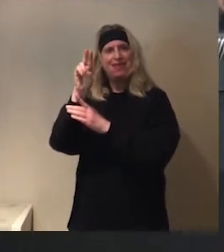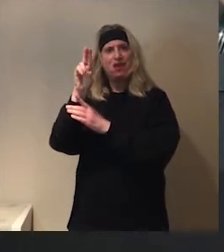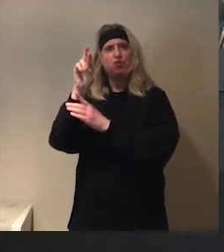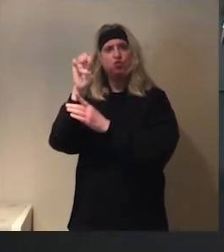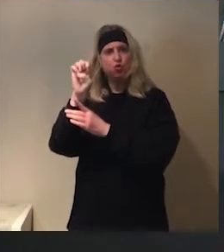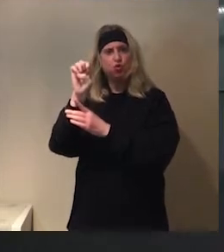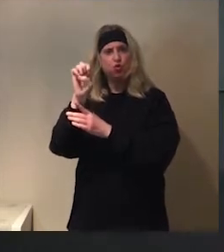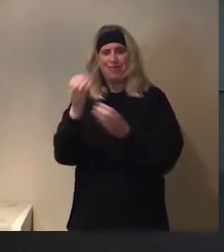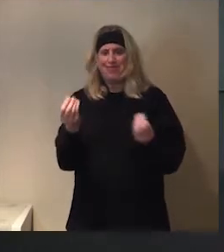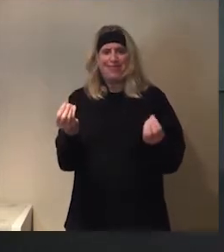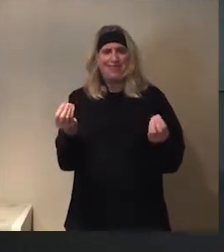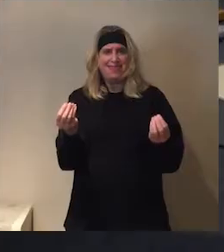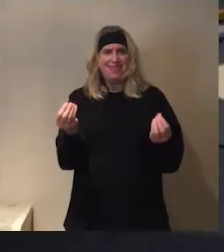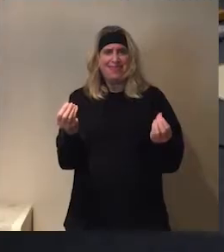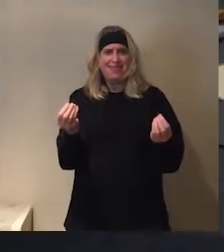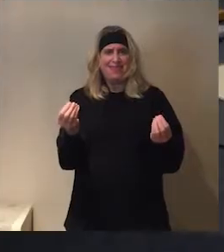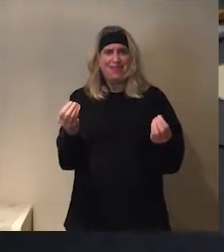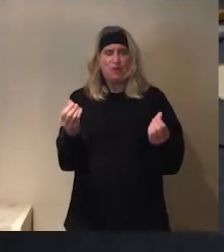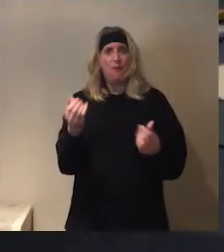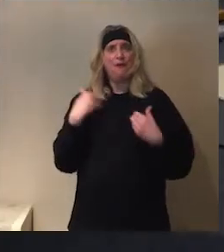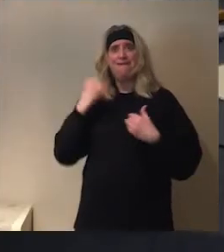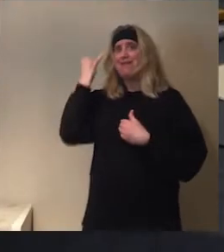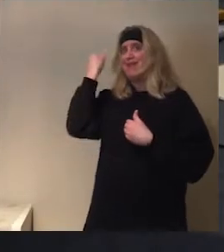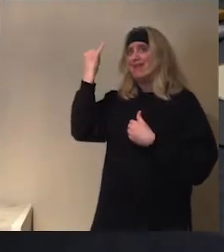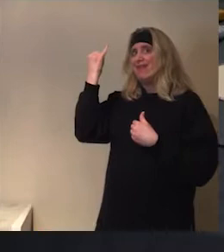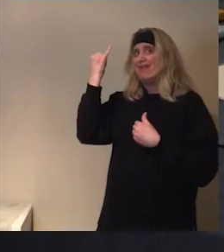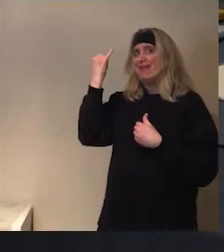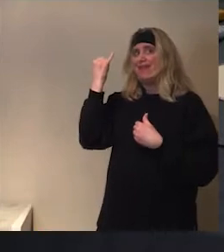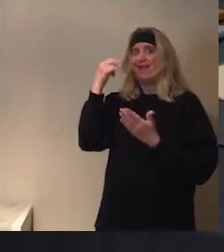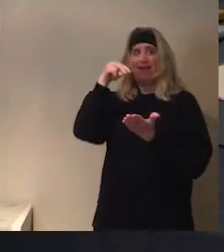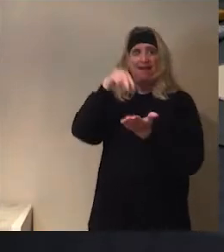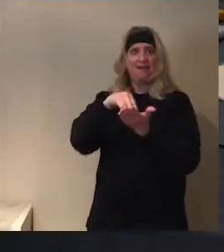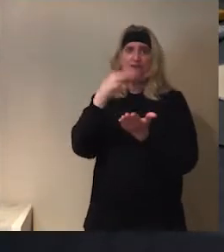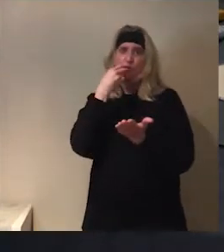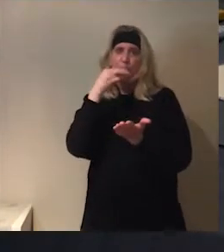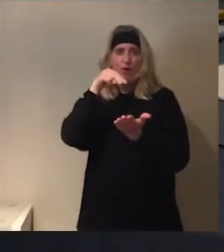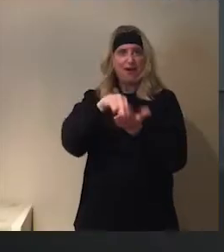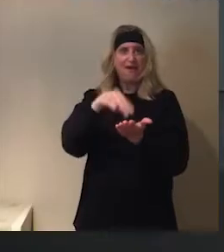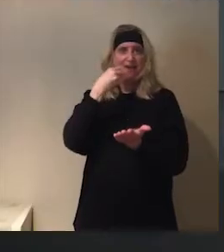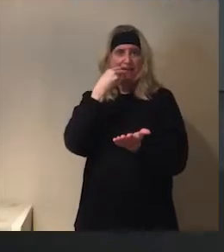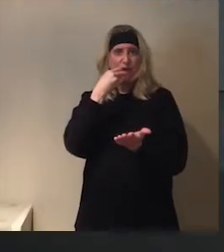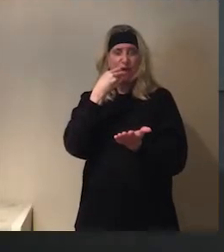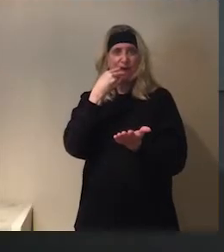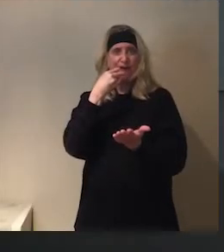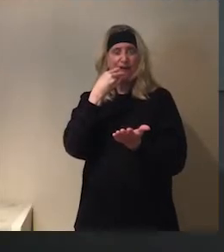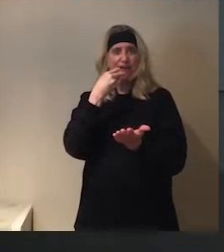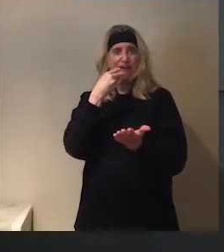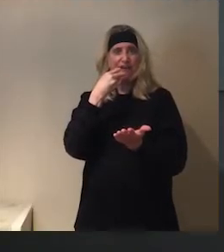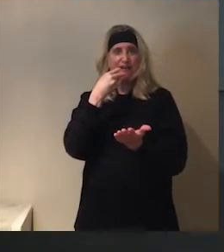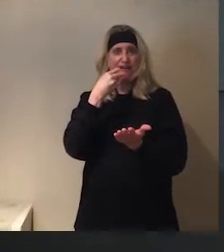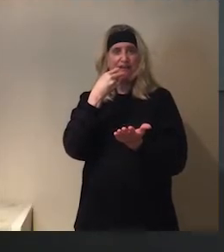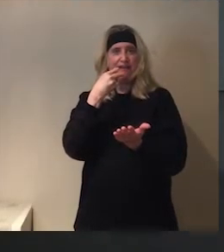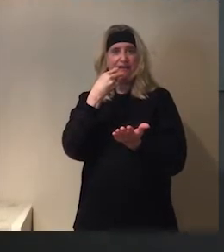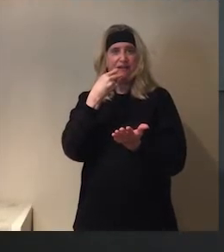I came up with this idea. A fork. A fork? A fork. Yes. And with the fork,